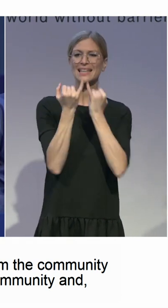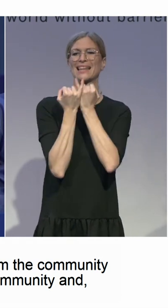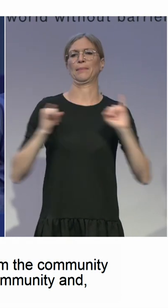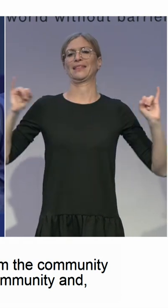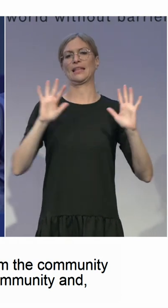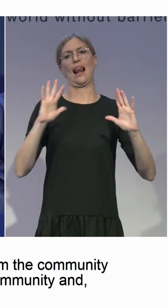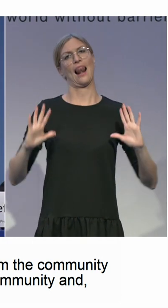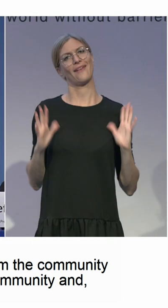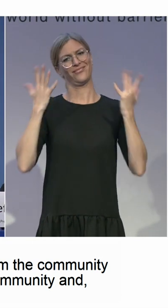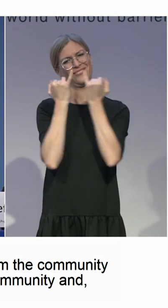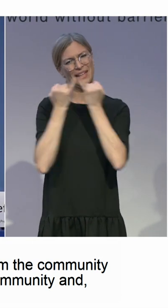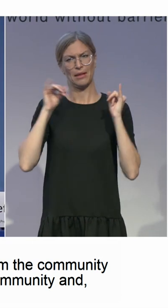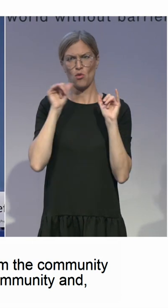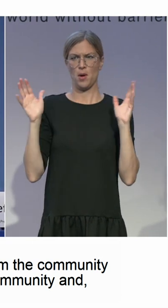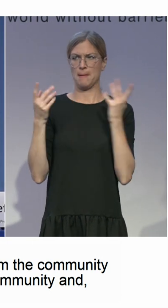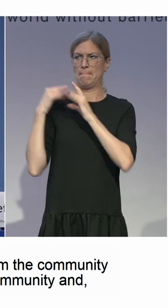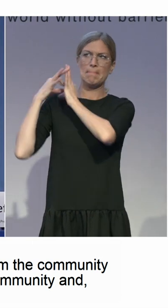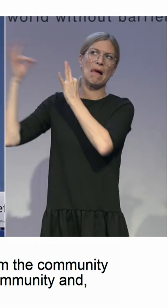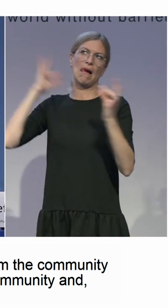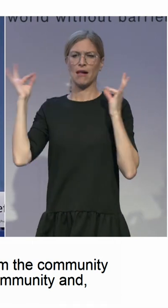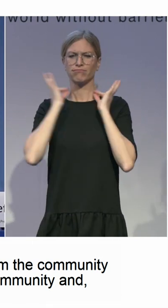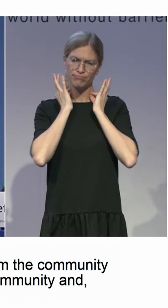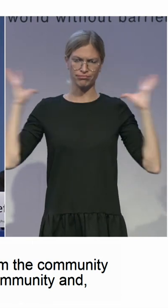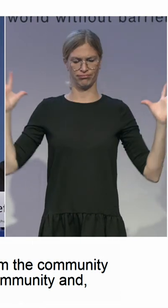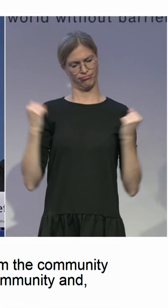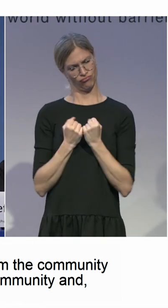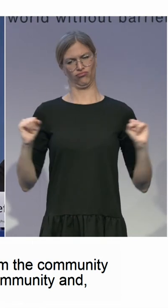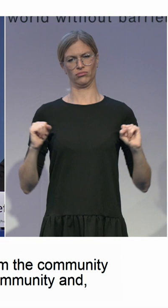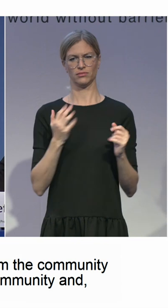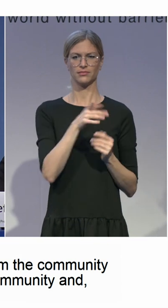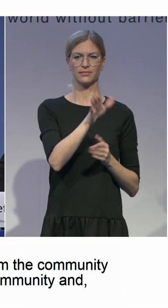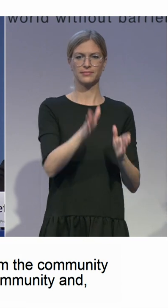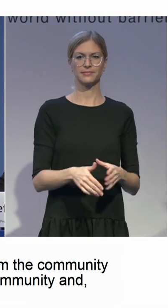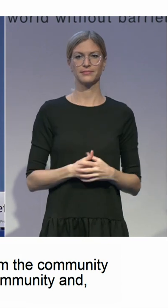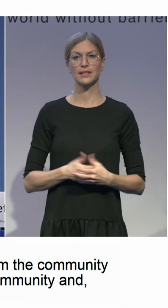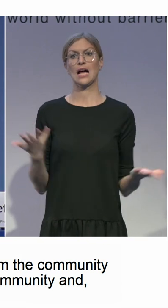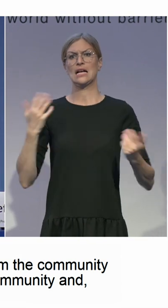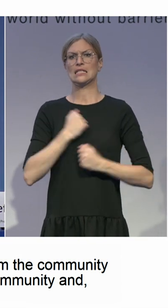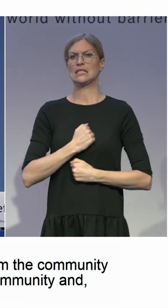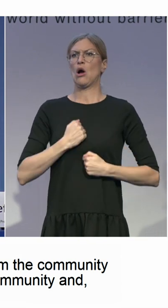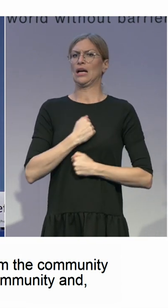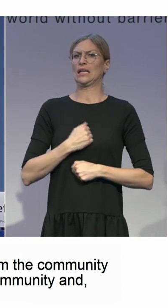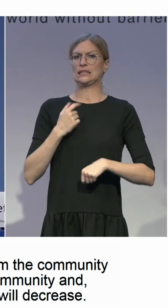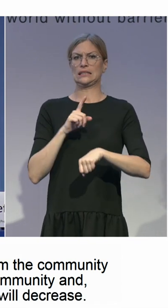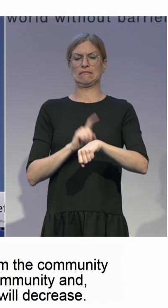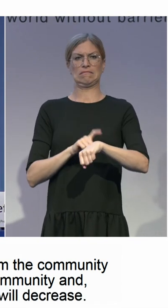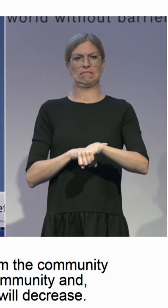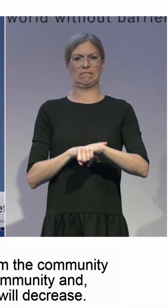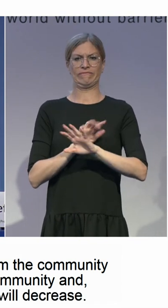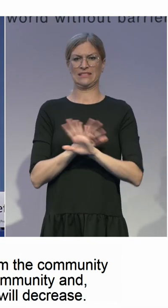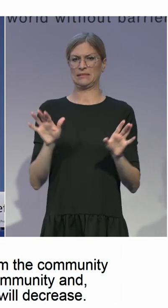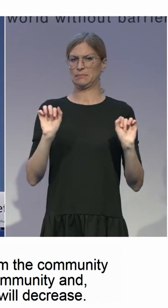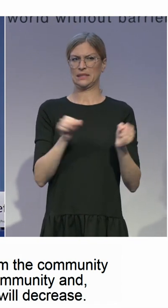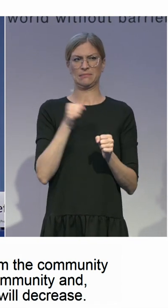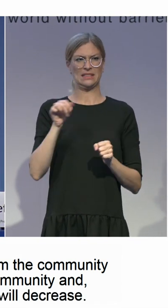Thanks a lot, Avital. Unfortunately, we cannot take more questions. We came to the end of our session. So, I would like to